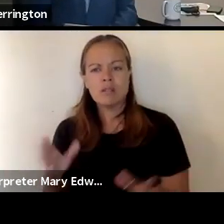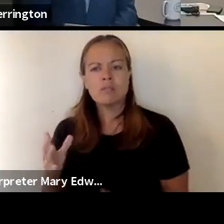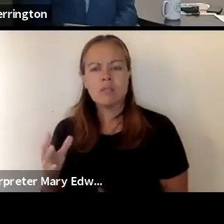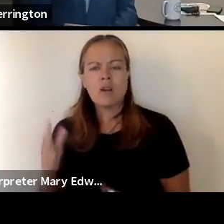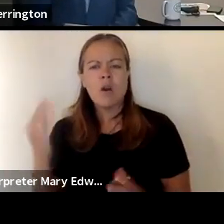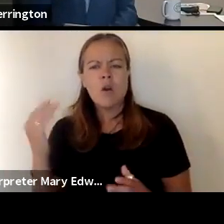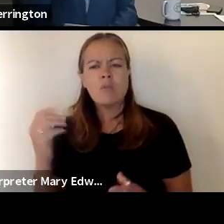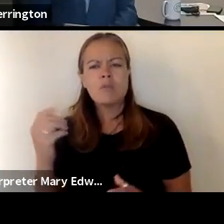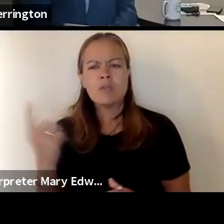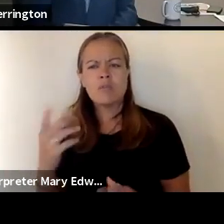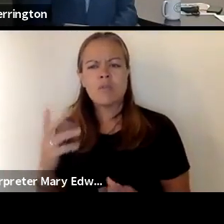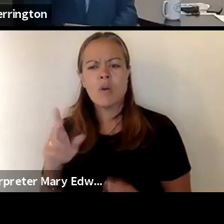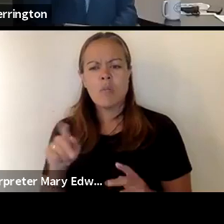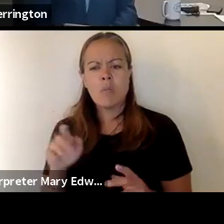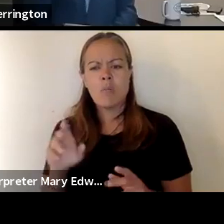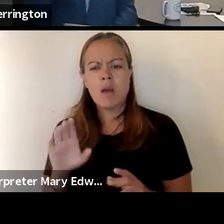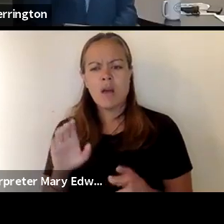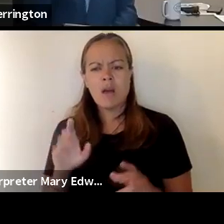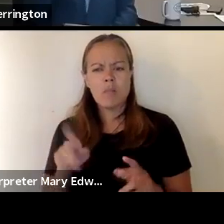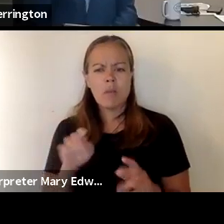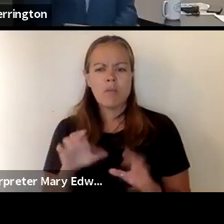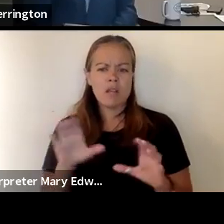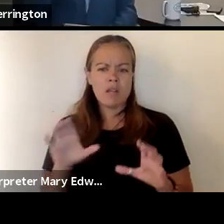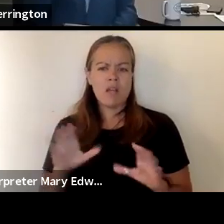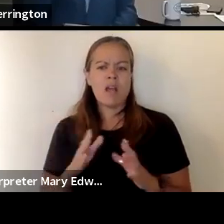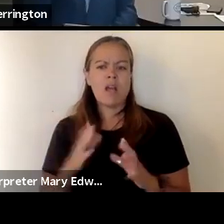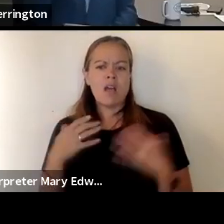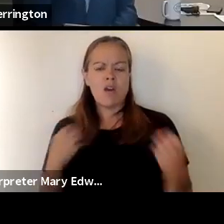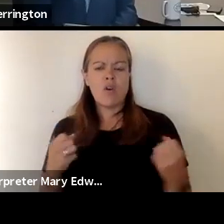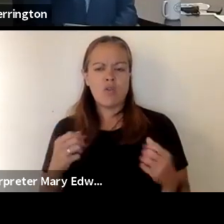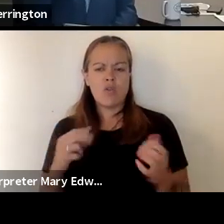public health nurse team might be able to take that one